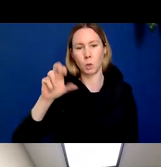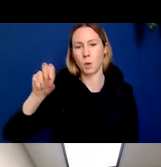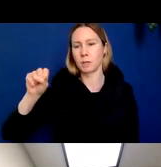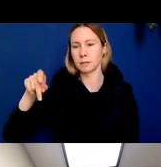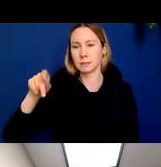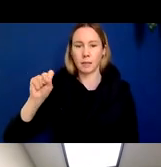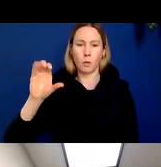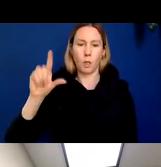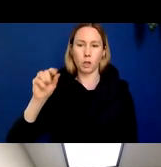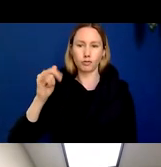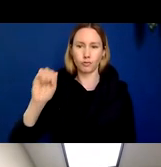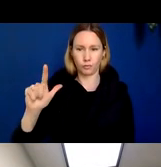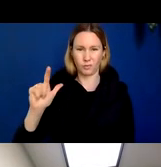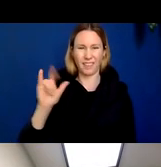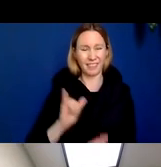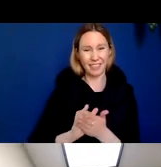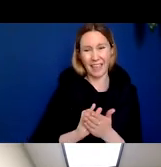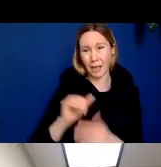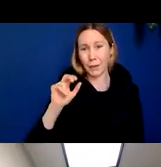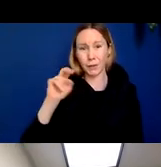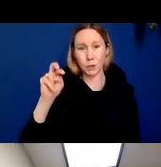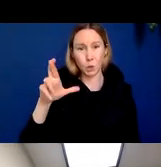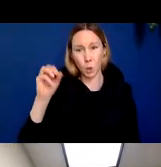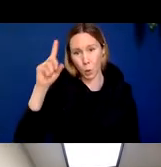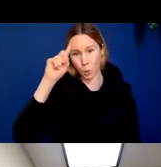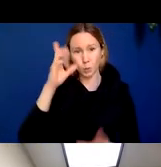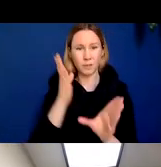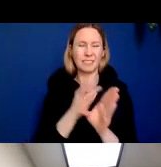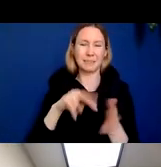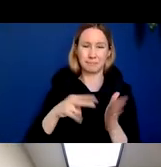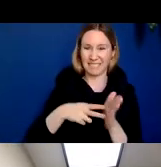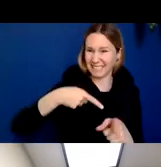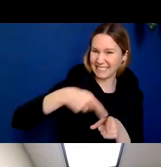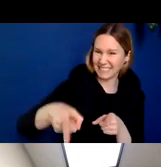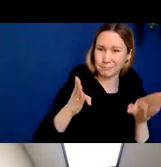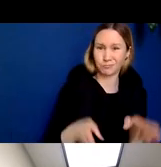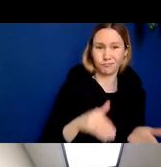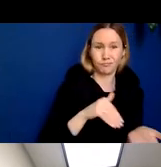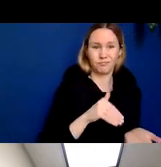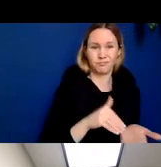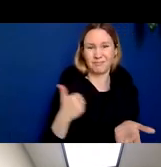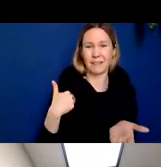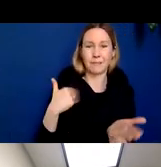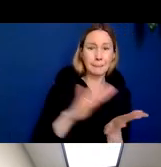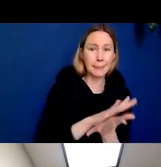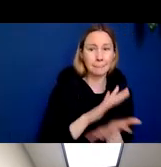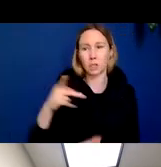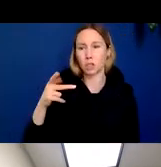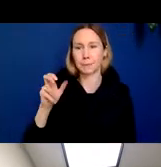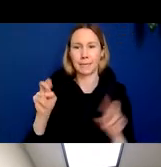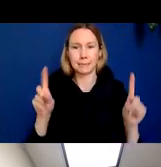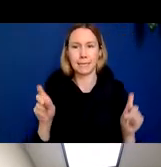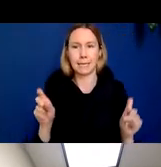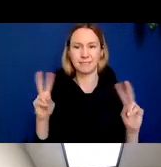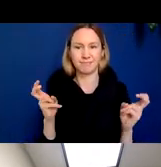ideally an independent examination conducted by a neuropsychologist. It's a paper and pen test where the